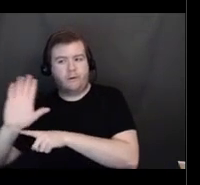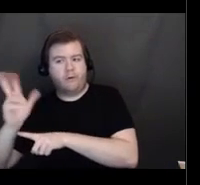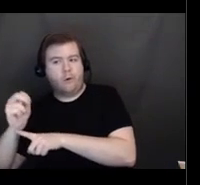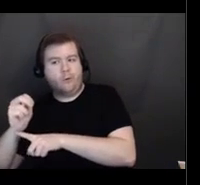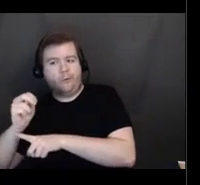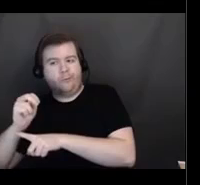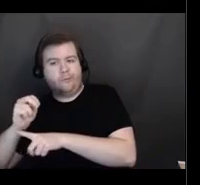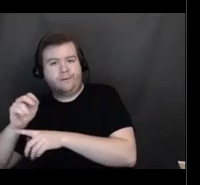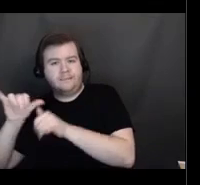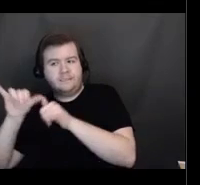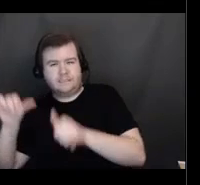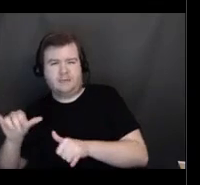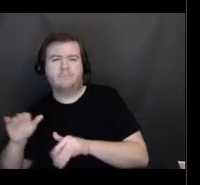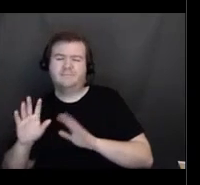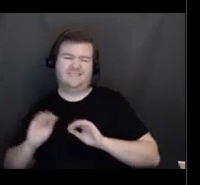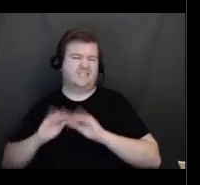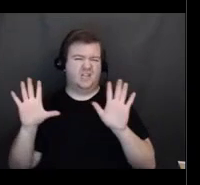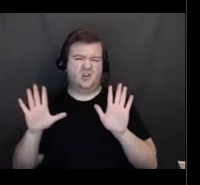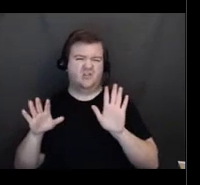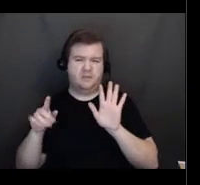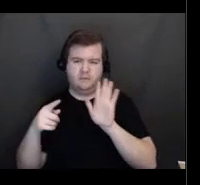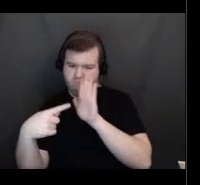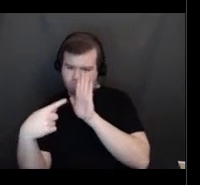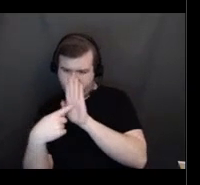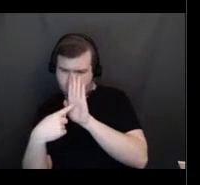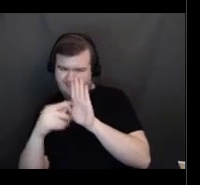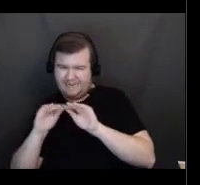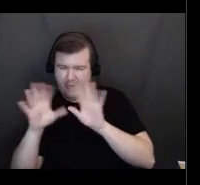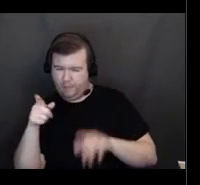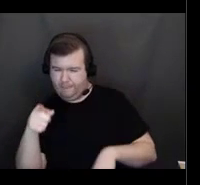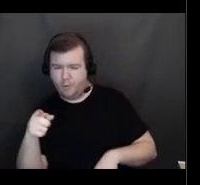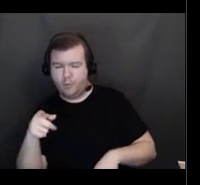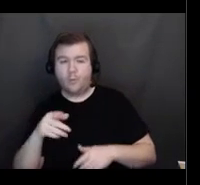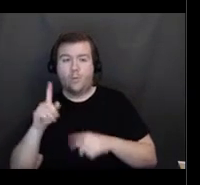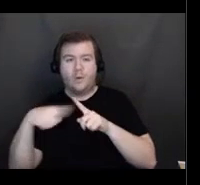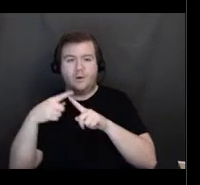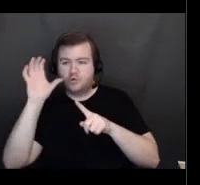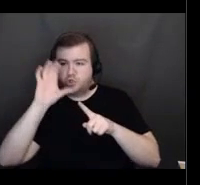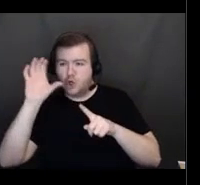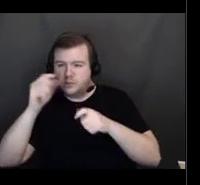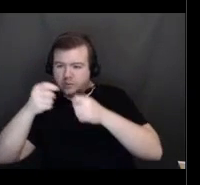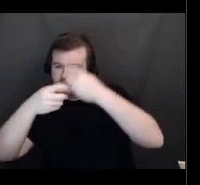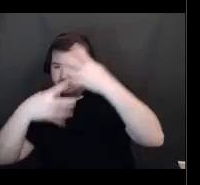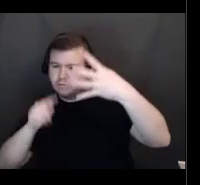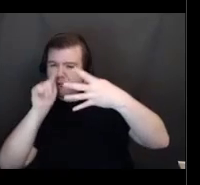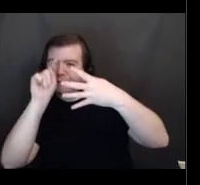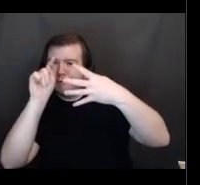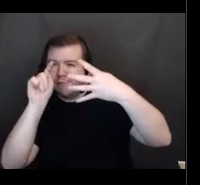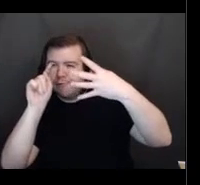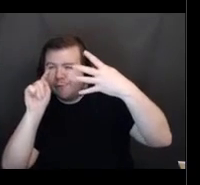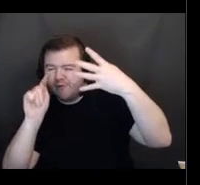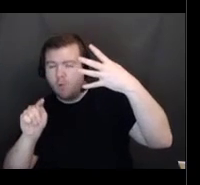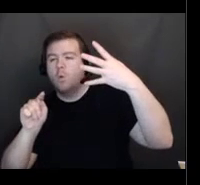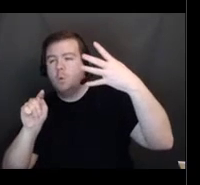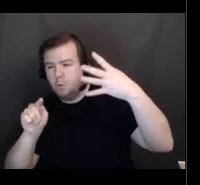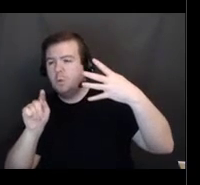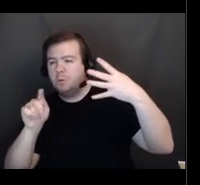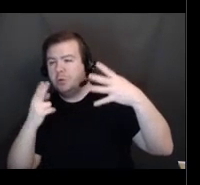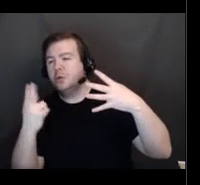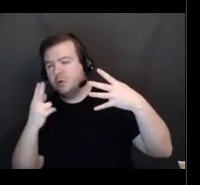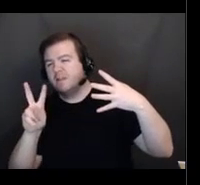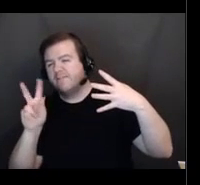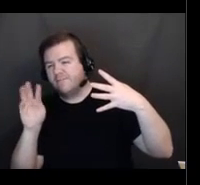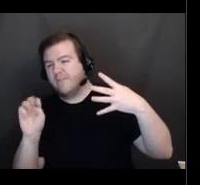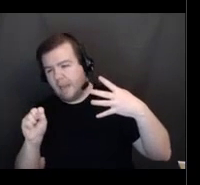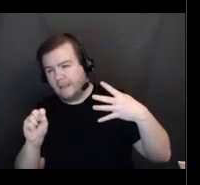it's clearly marked on the, the search results and it will direct you to the VAMS